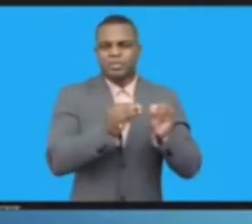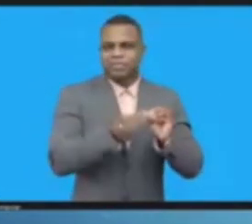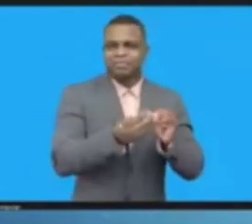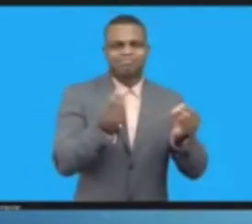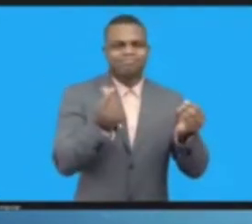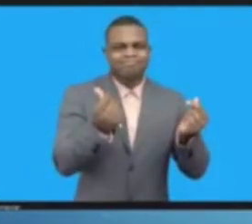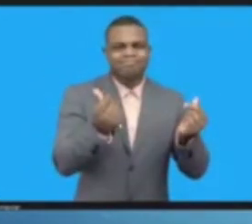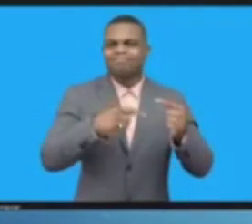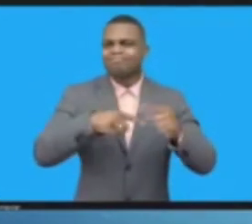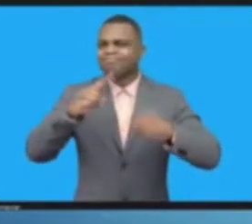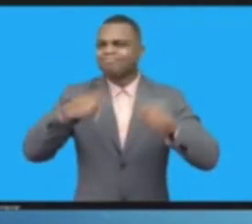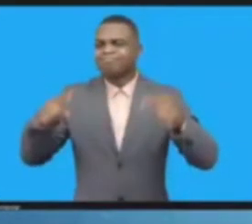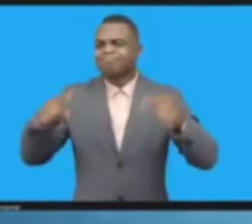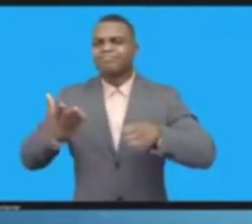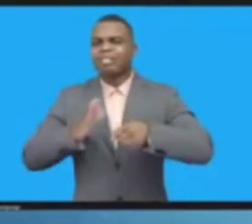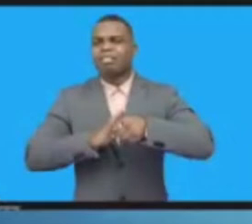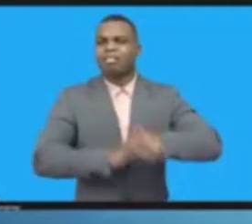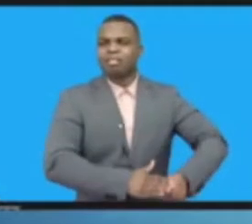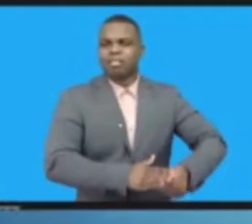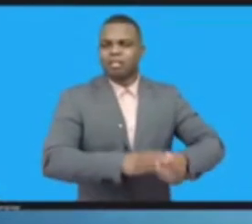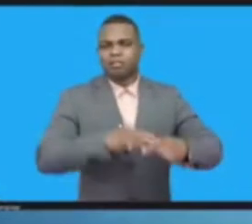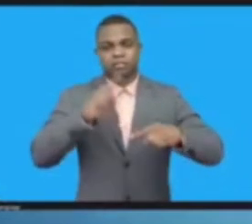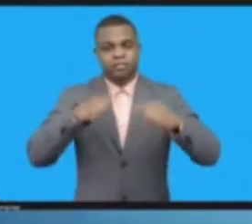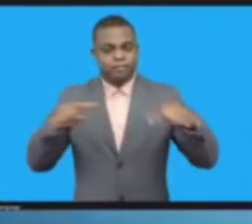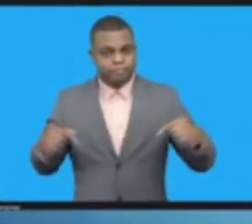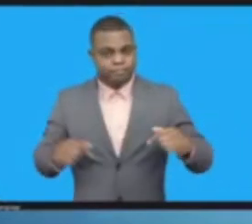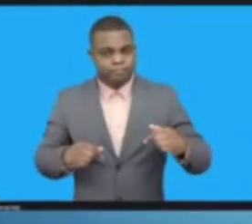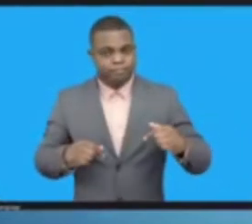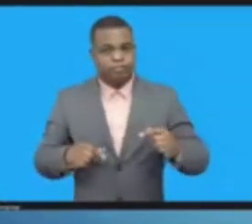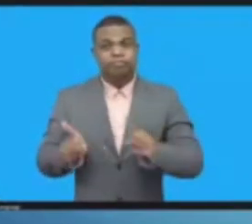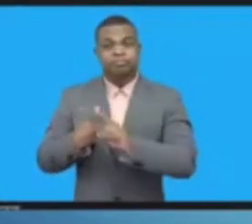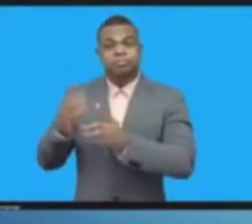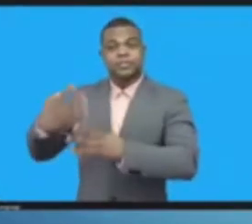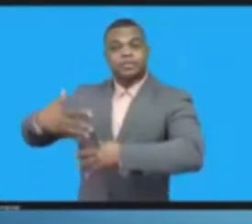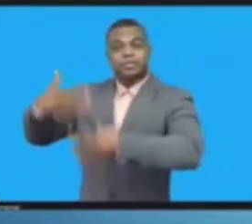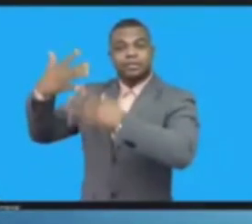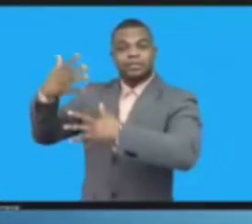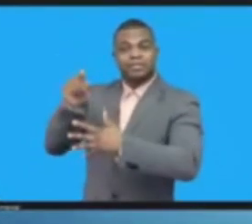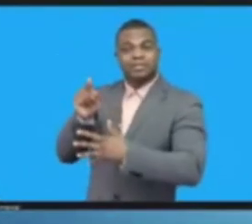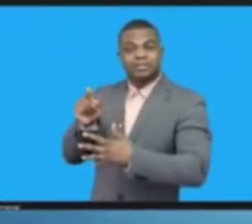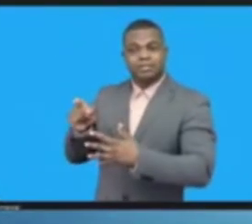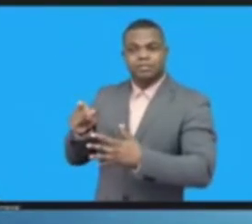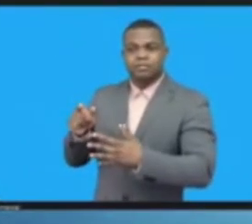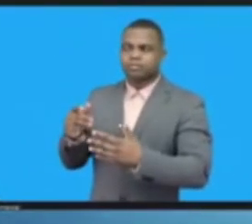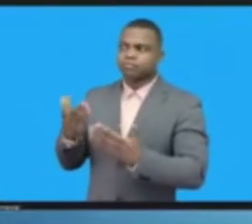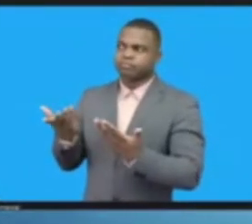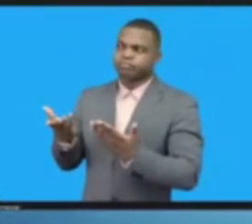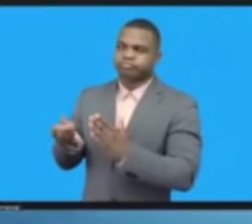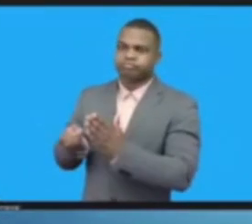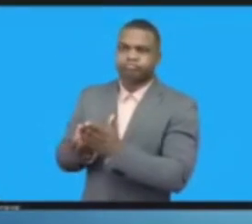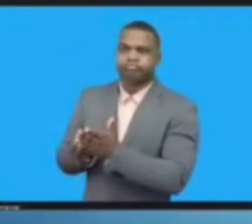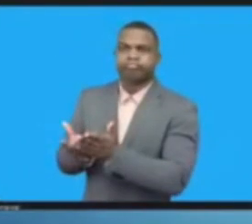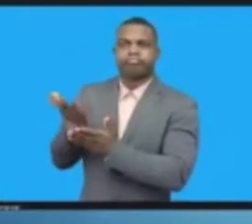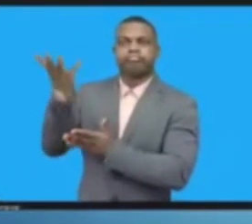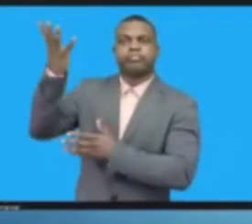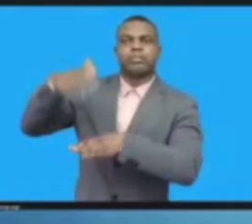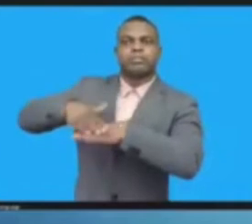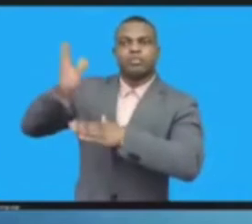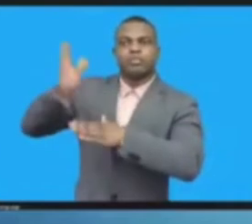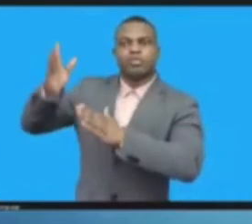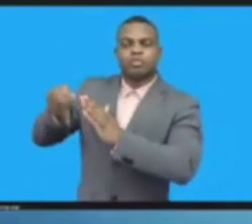notable amongst these are the cost cost of connectivity, internet shutdowns, and then digital electricity.